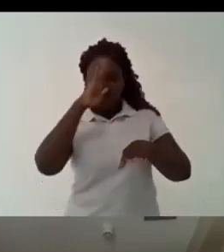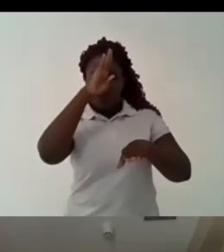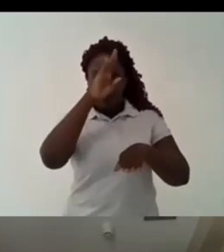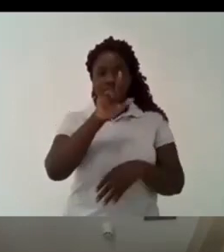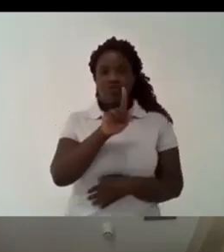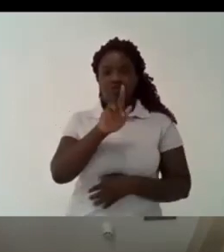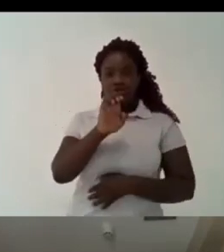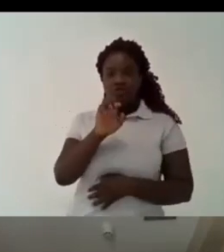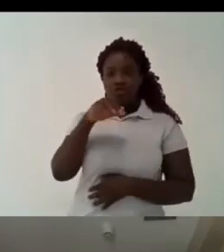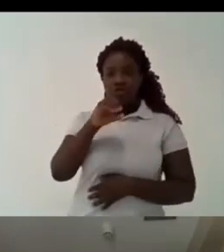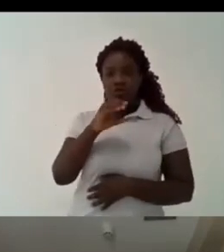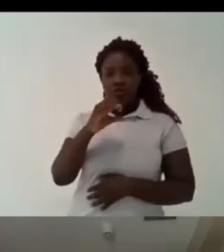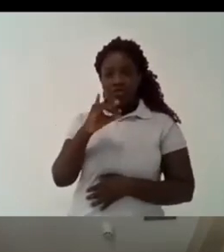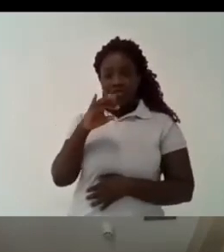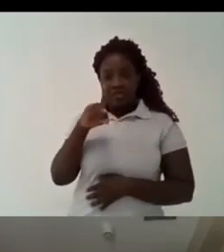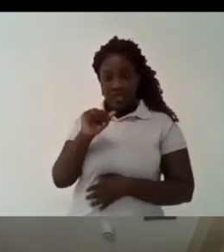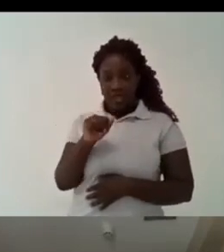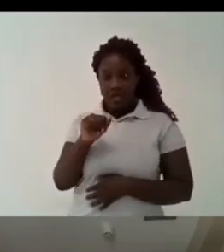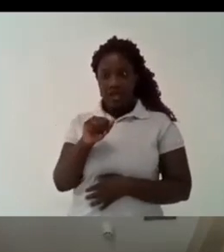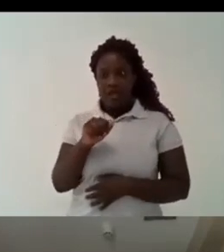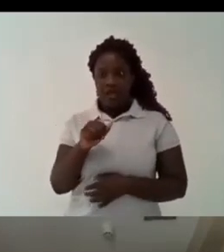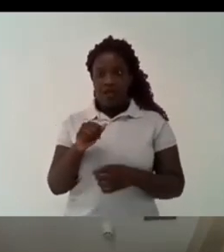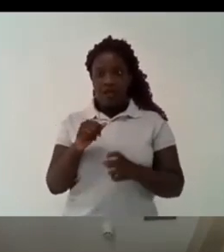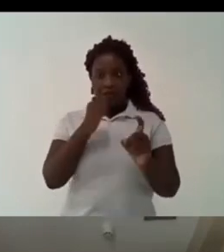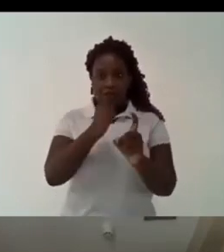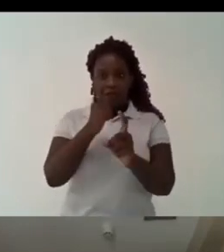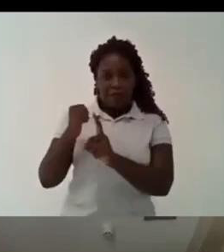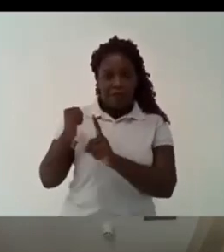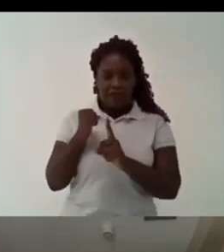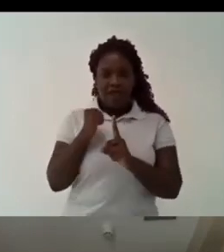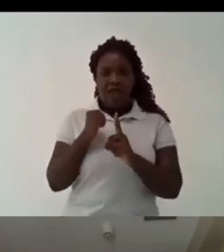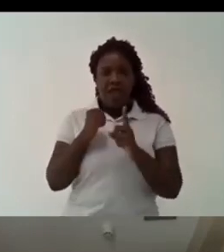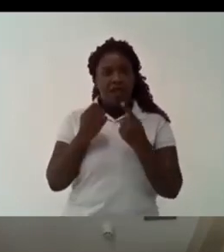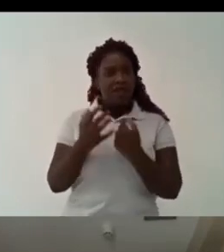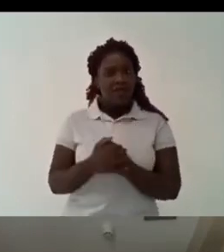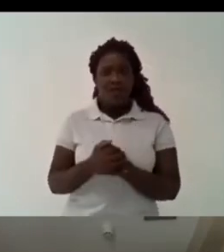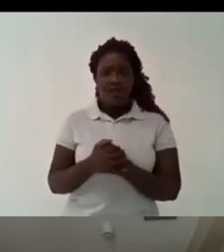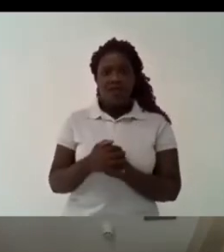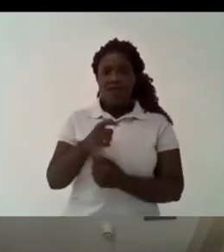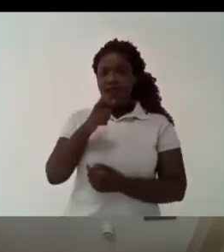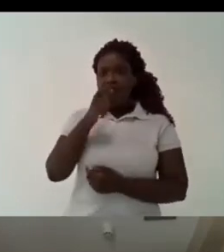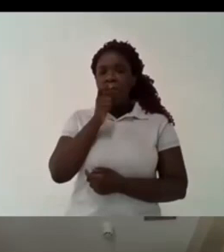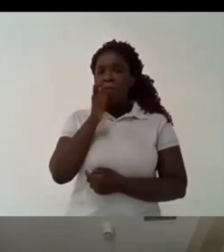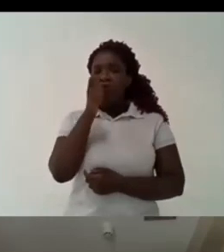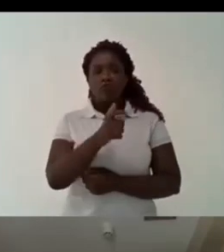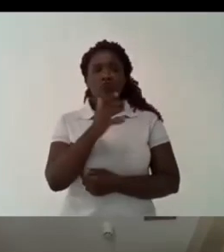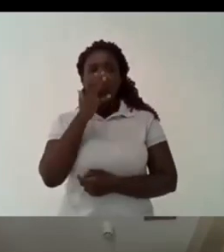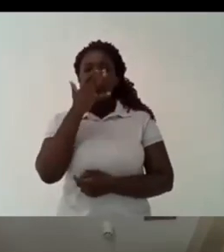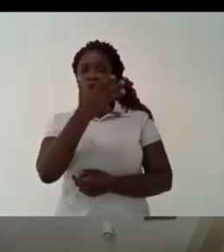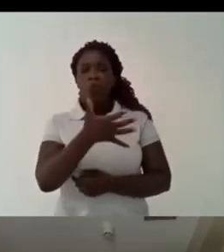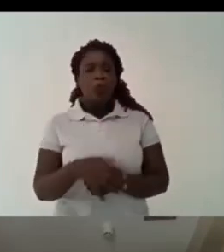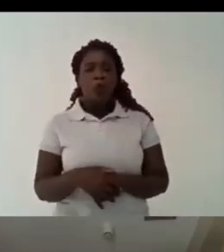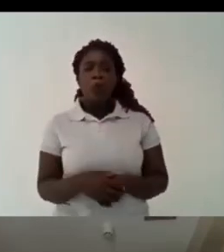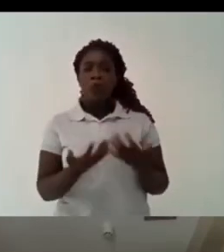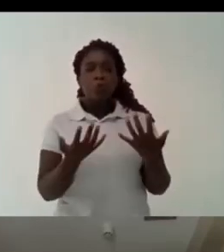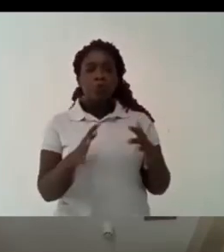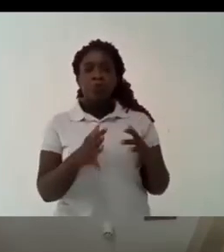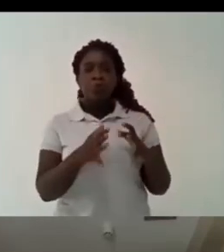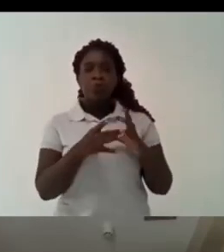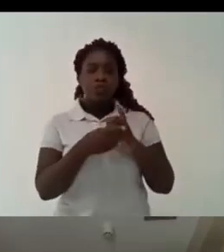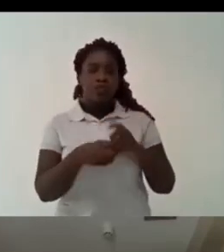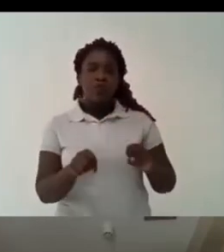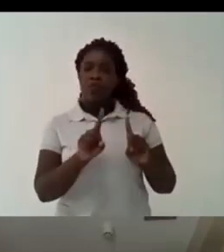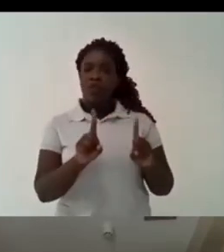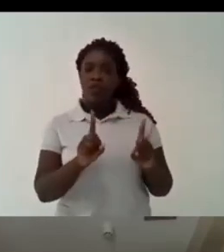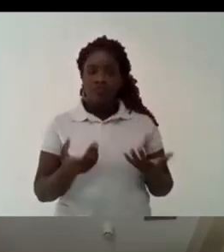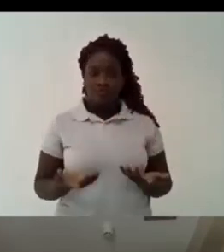the president is genocide is uh is committing genocide so that guy was arrested